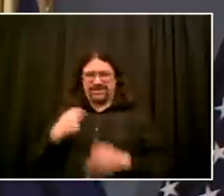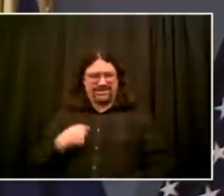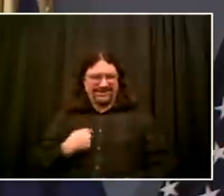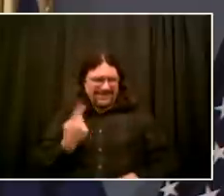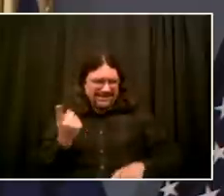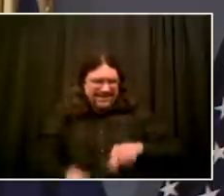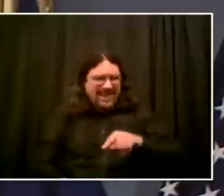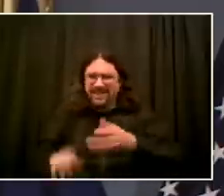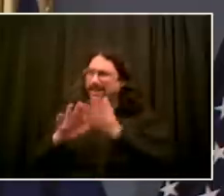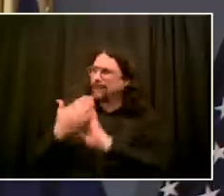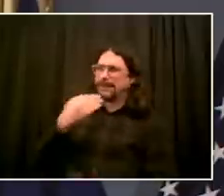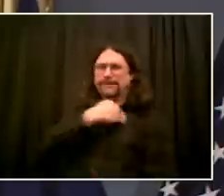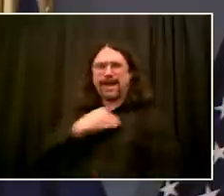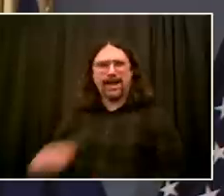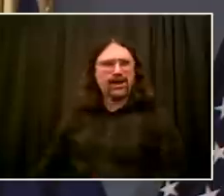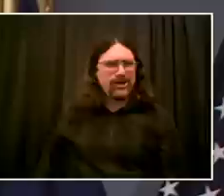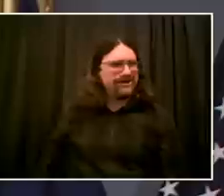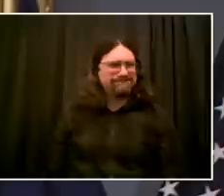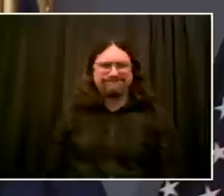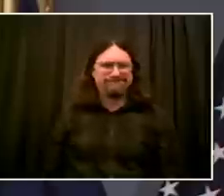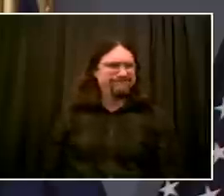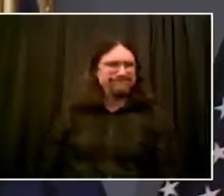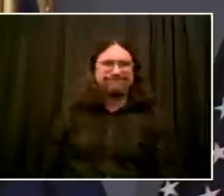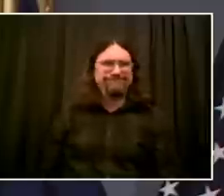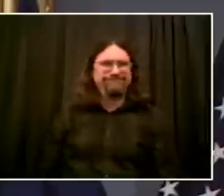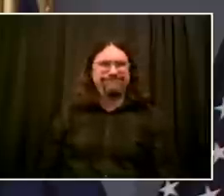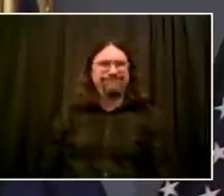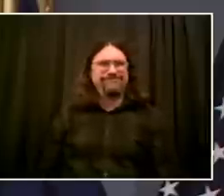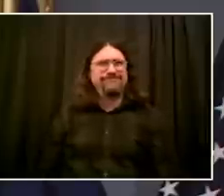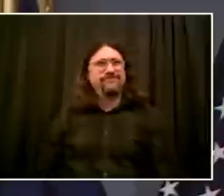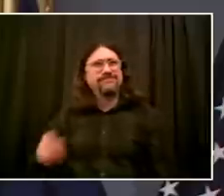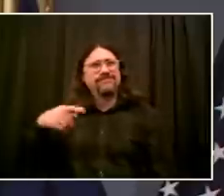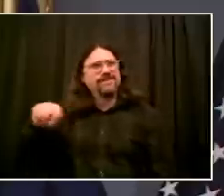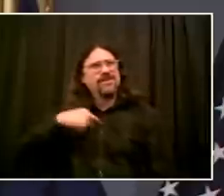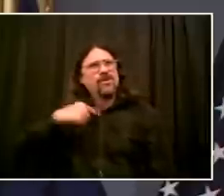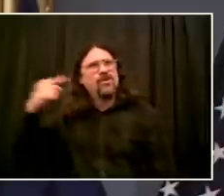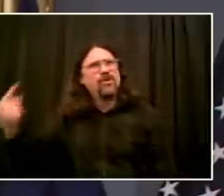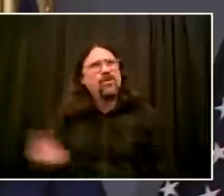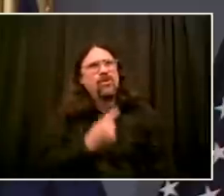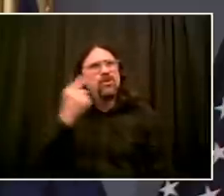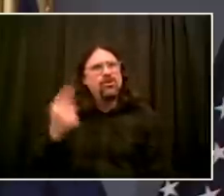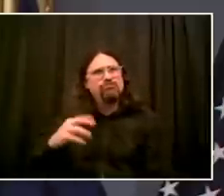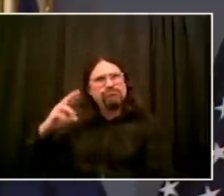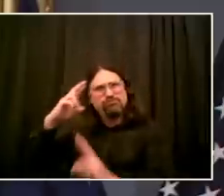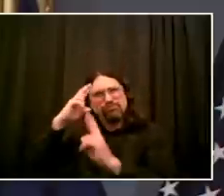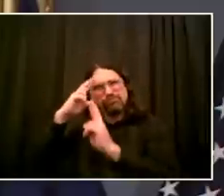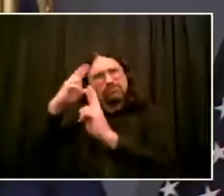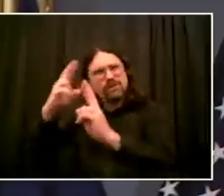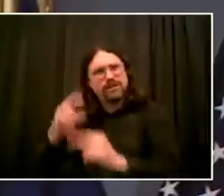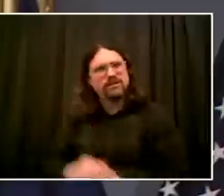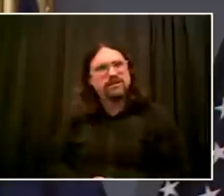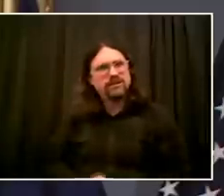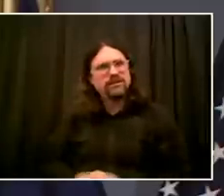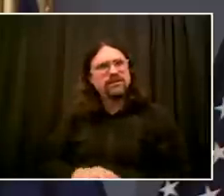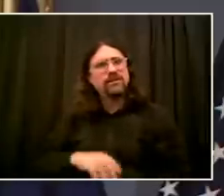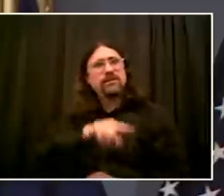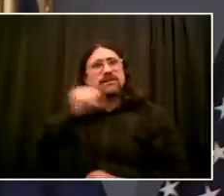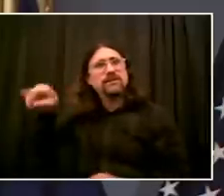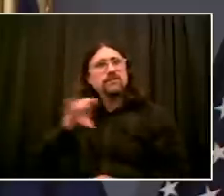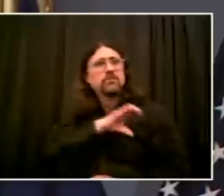unions with five different leaders and five different approaches. I try to work with everyone, and sometimes it's possible and sometimes it's not.